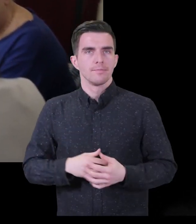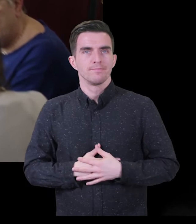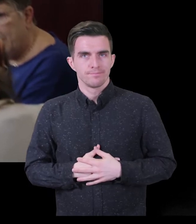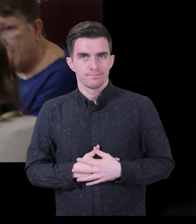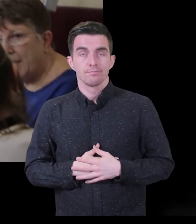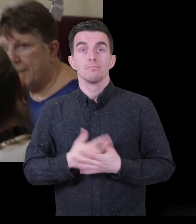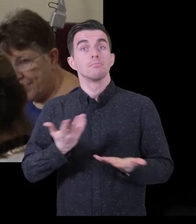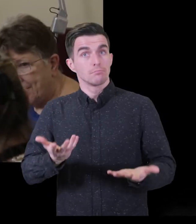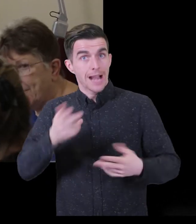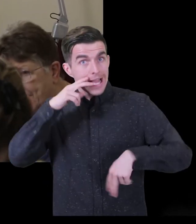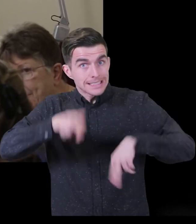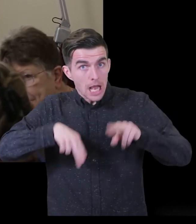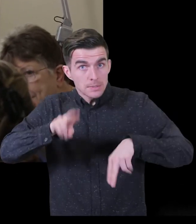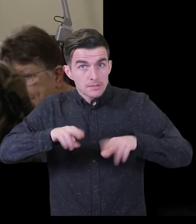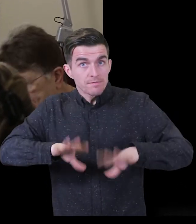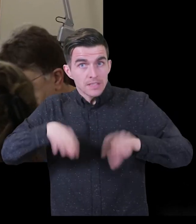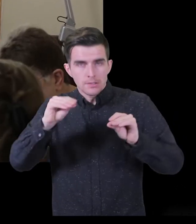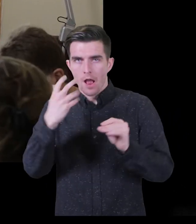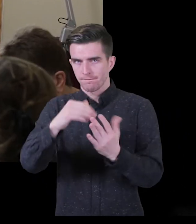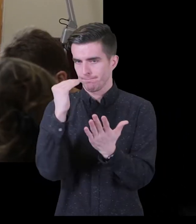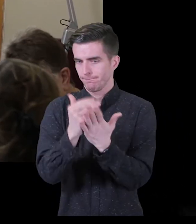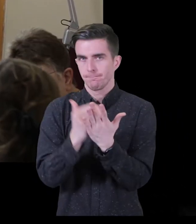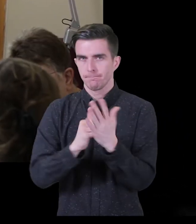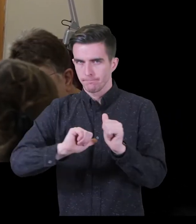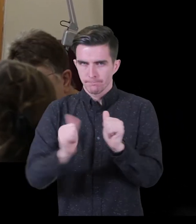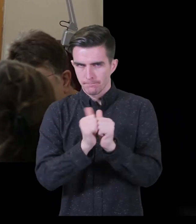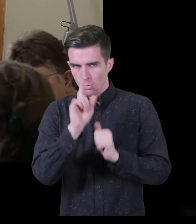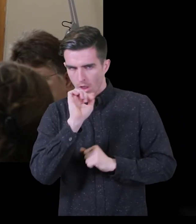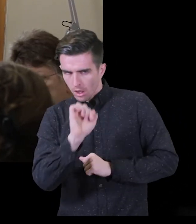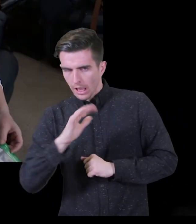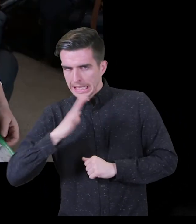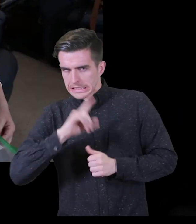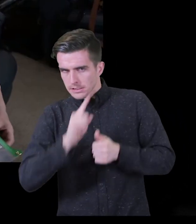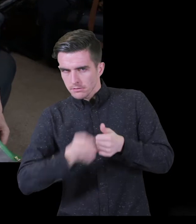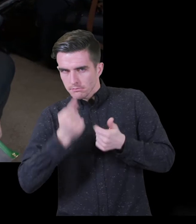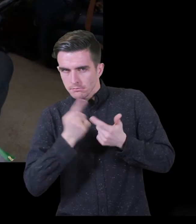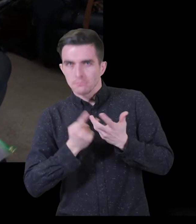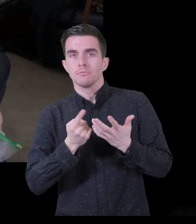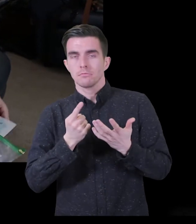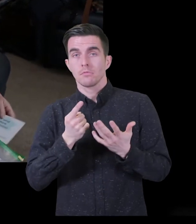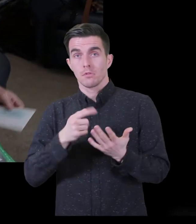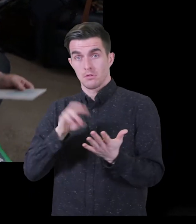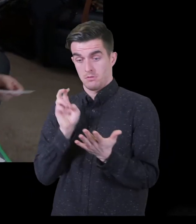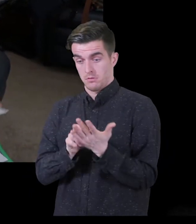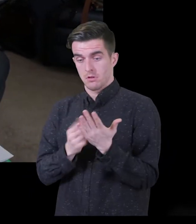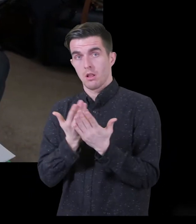of the assessment, the actions agreed to meet your needs are recorded in a care plan of which you are given a copy. This can be in a